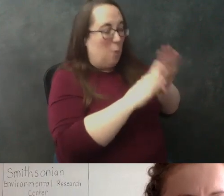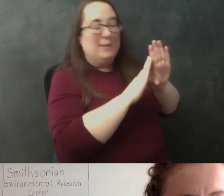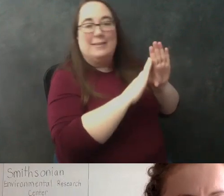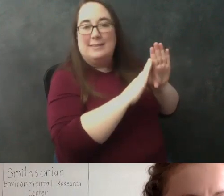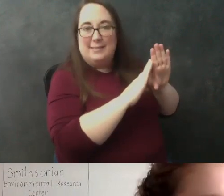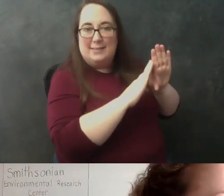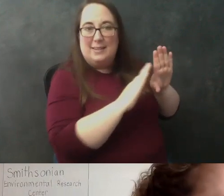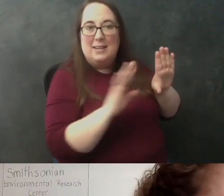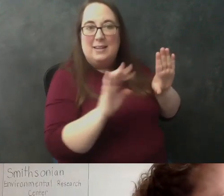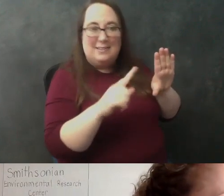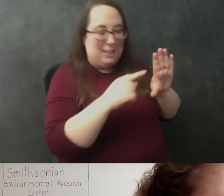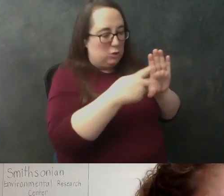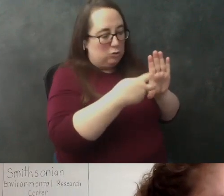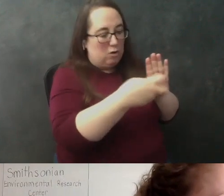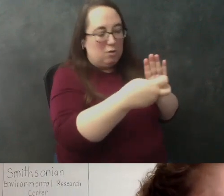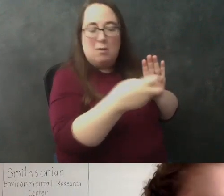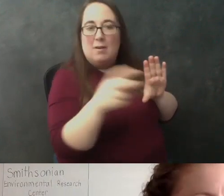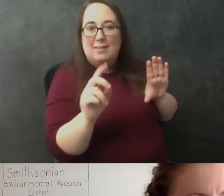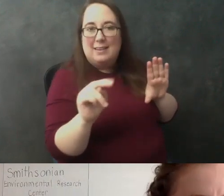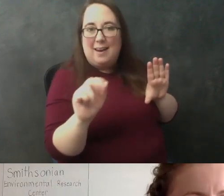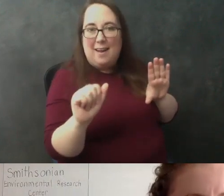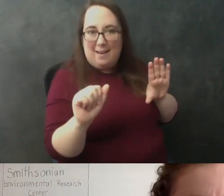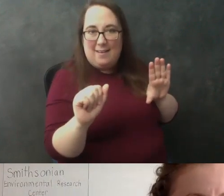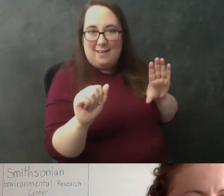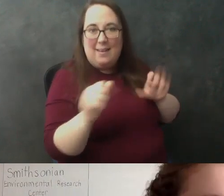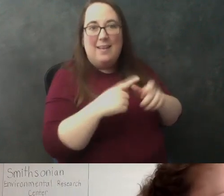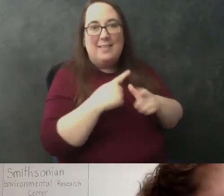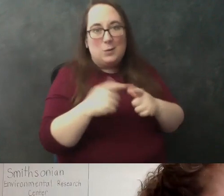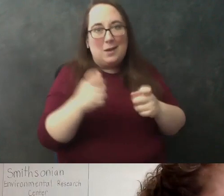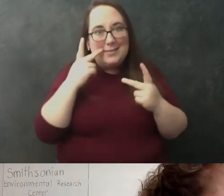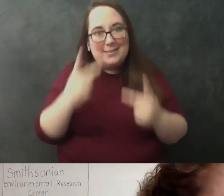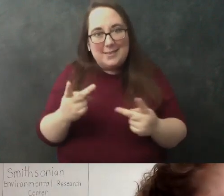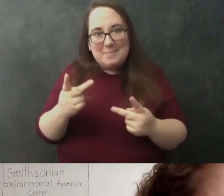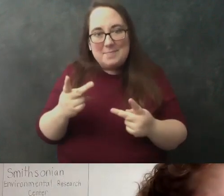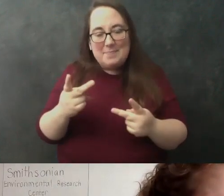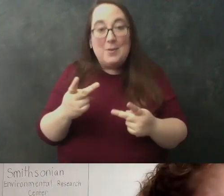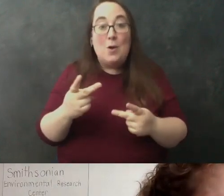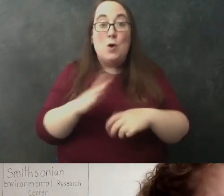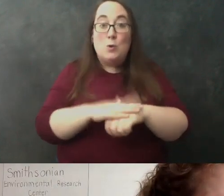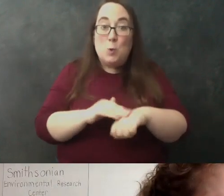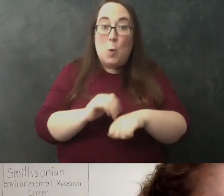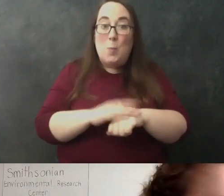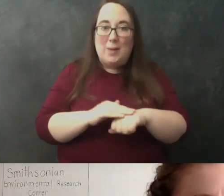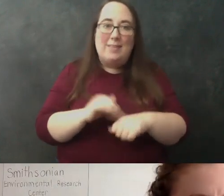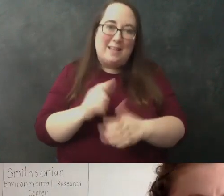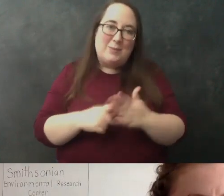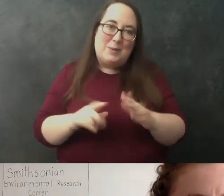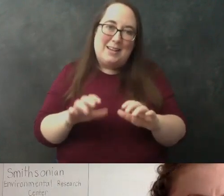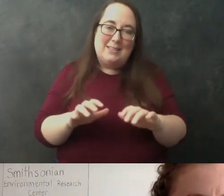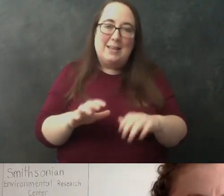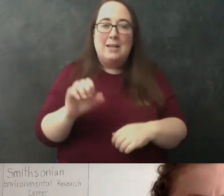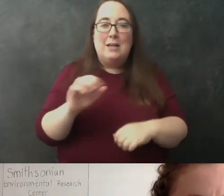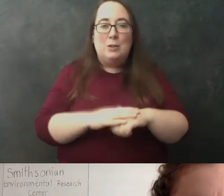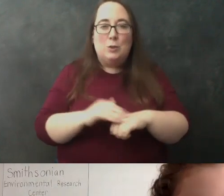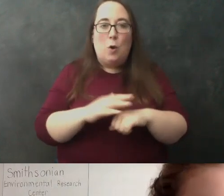each cell in order to get the dna out into the solution so that you can see it so soap that's what it does so soap will actually